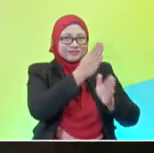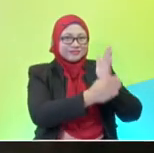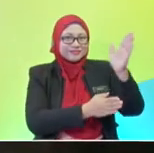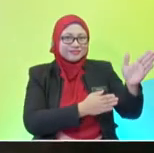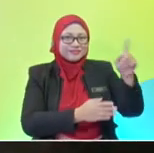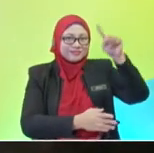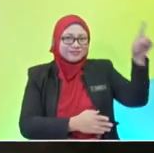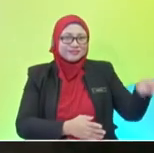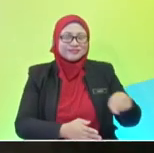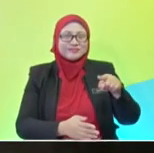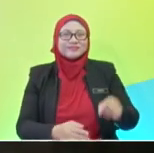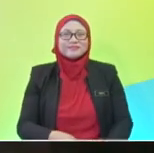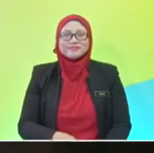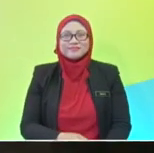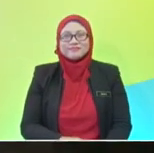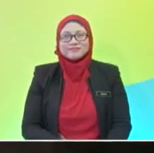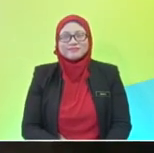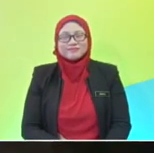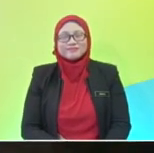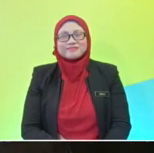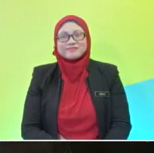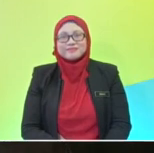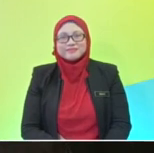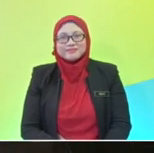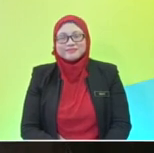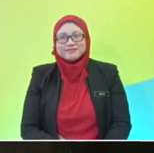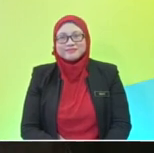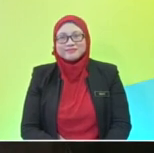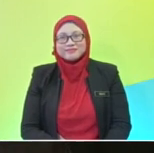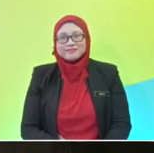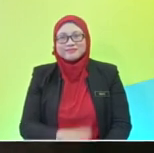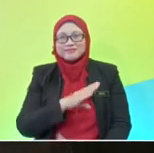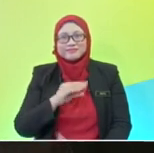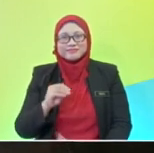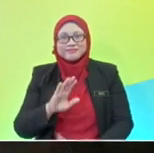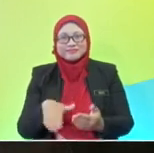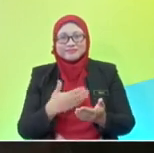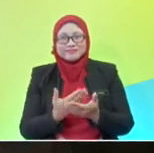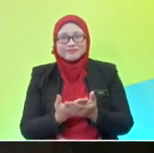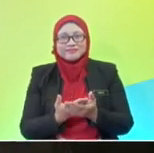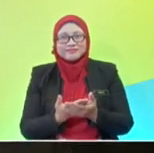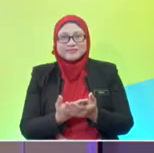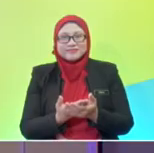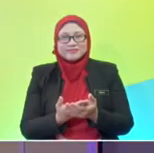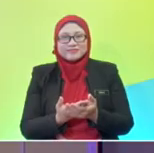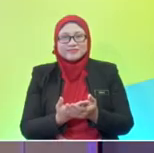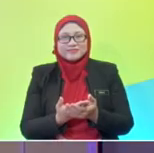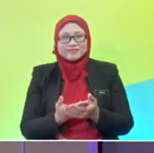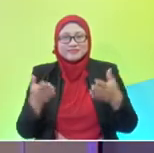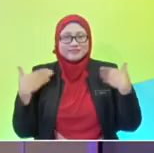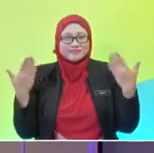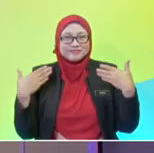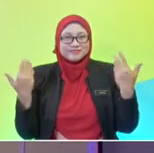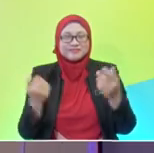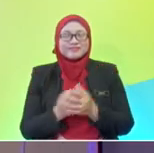I love the theme park. That's why I wanted a roller coaster and a ferris wheel. Exactly. And as what Shafiqah has used, the most exciting.